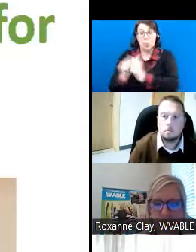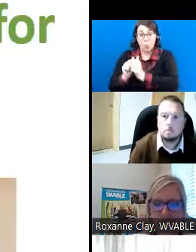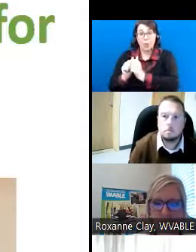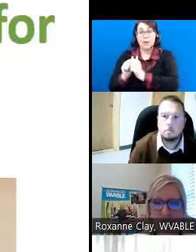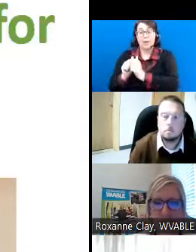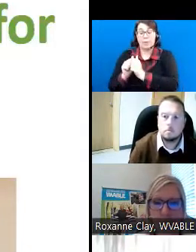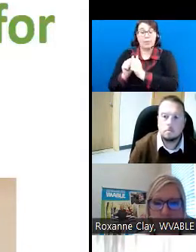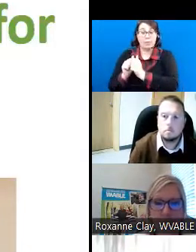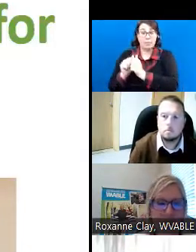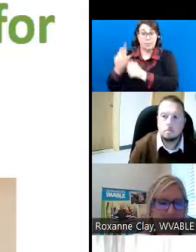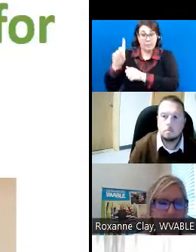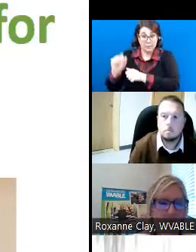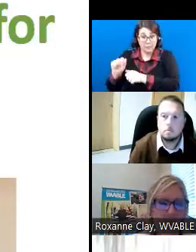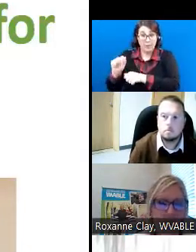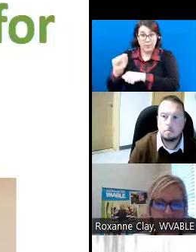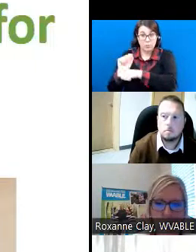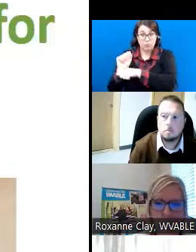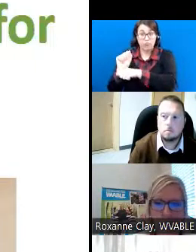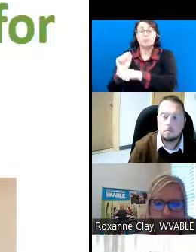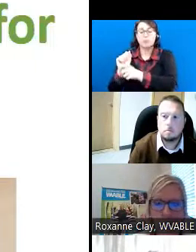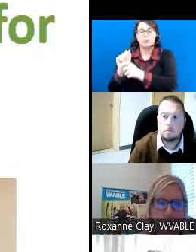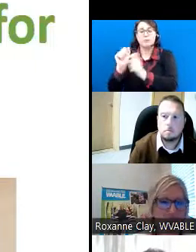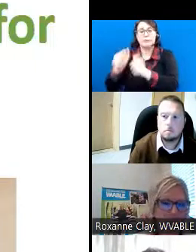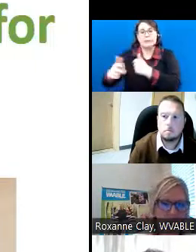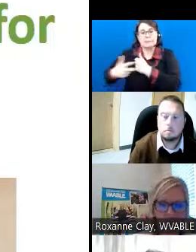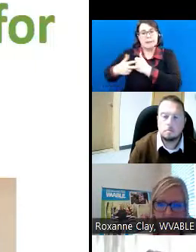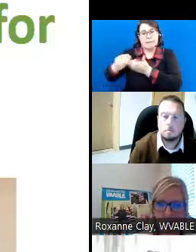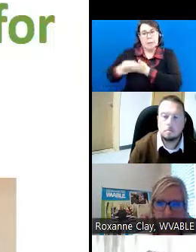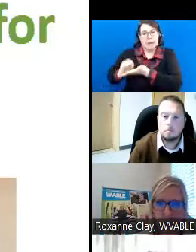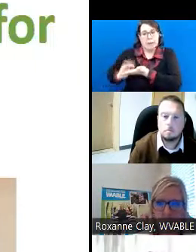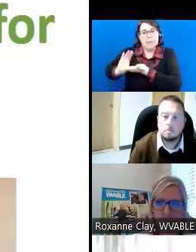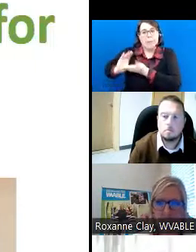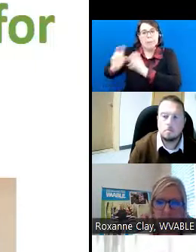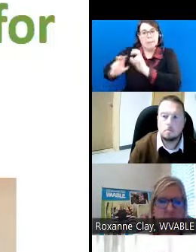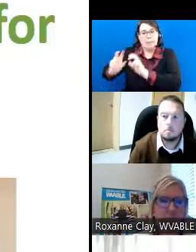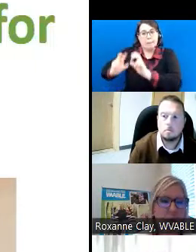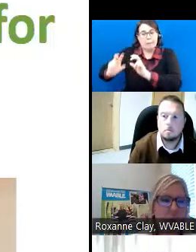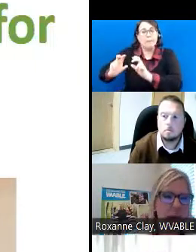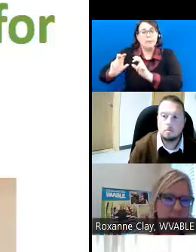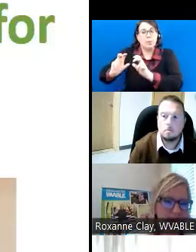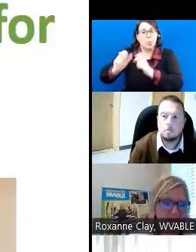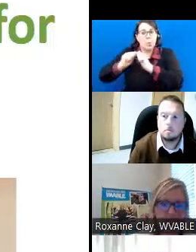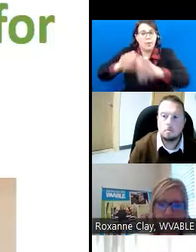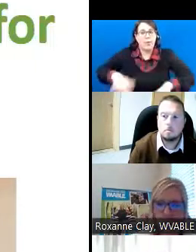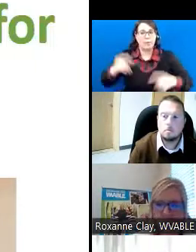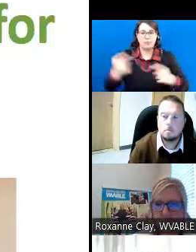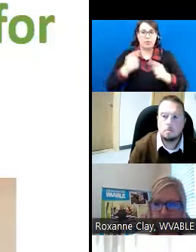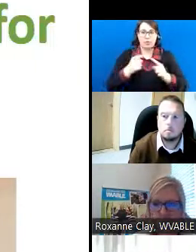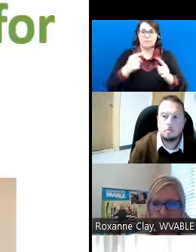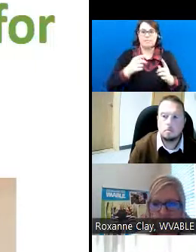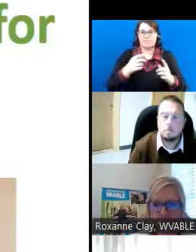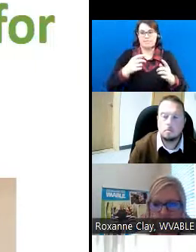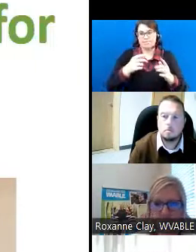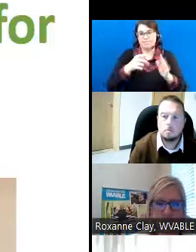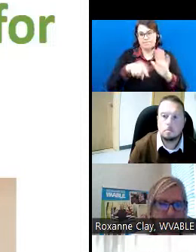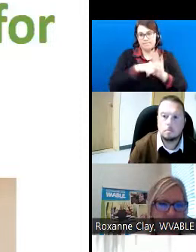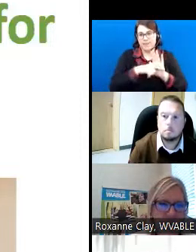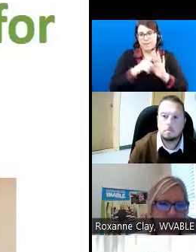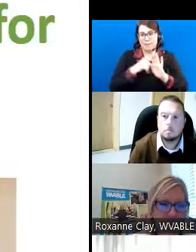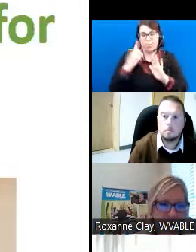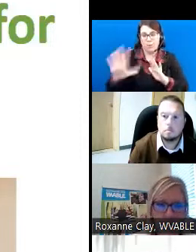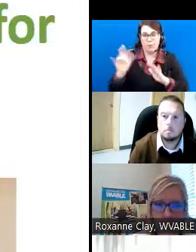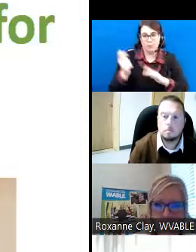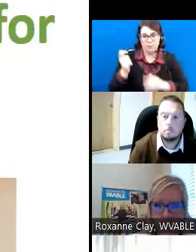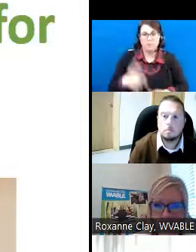WVABL while protecting eligibility for critical public benefits. So let me add, it is such an honor to have our